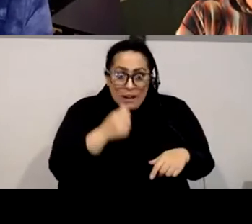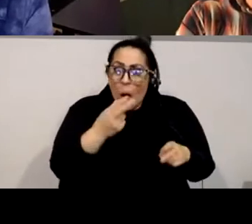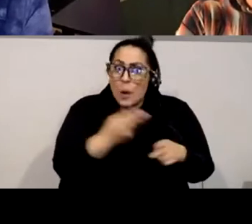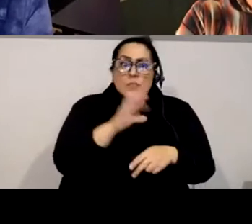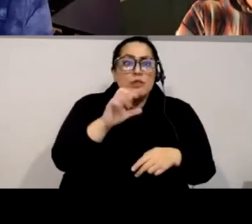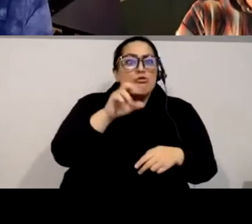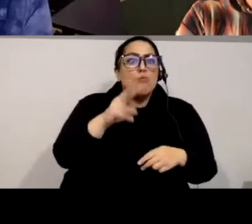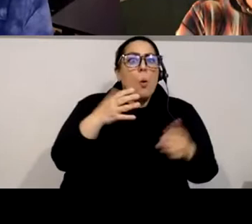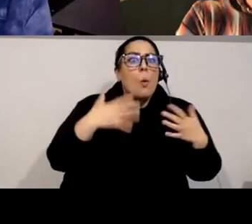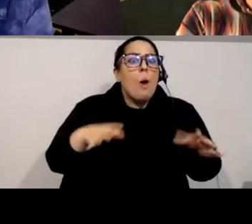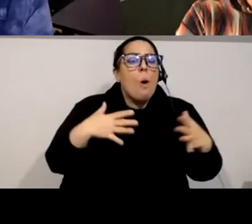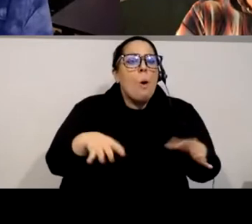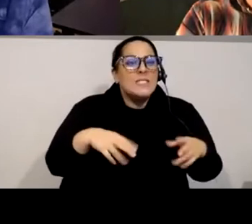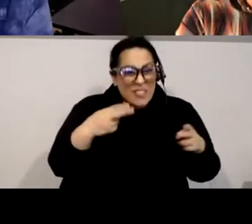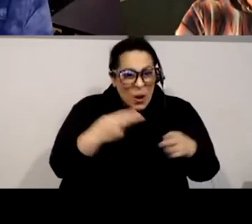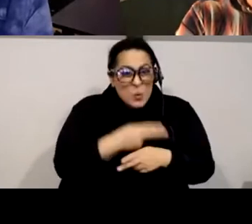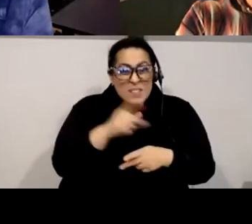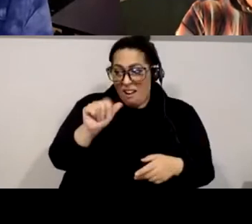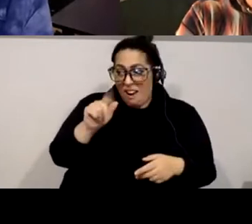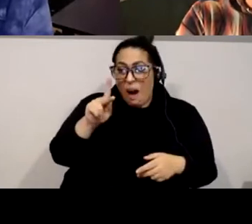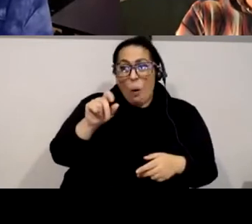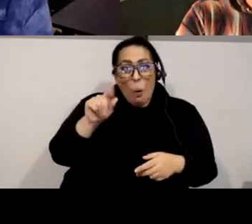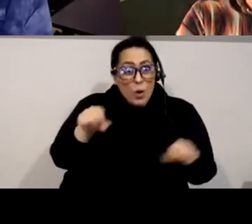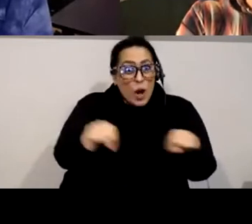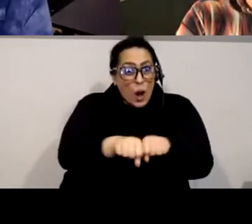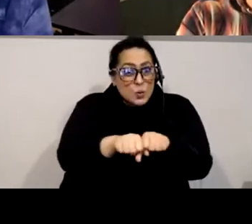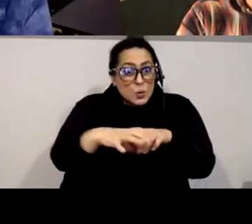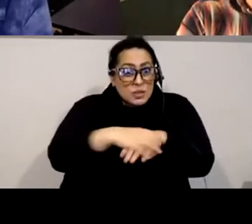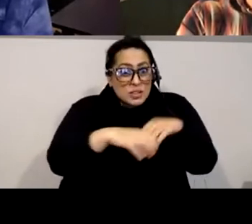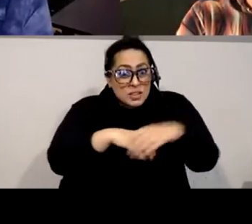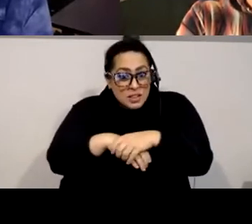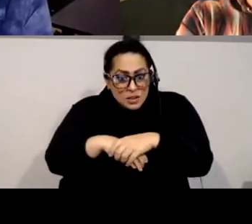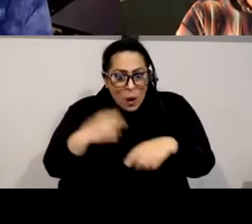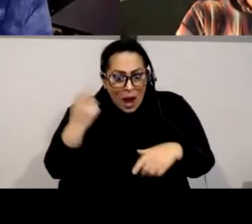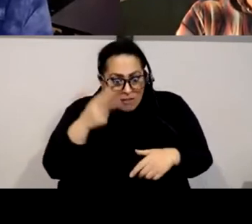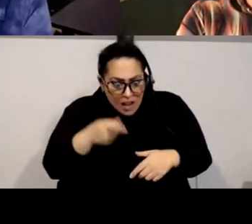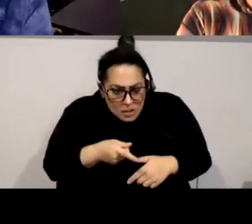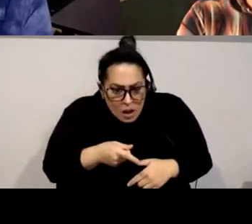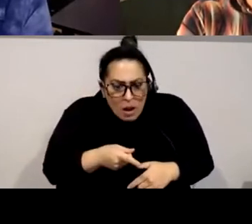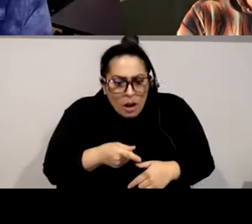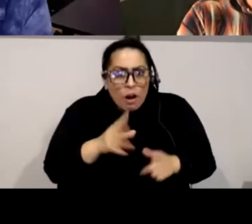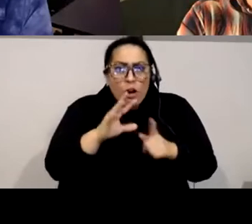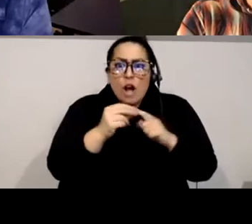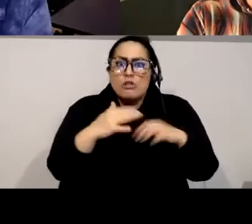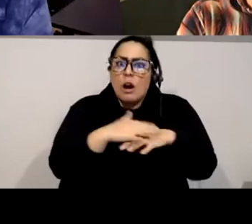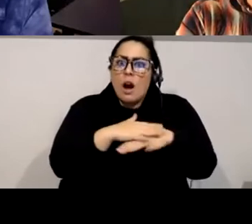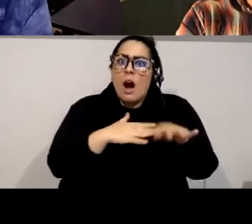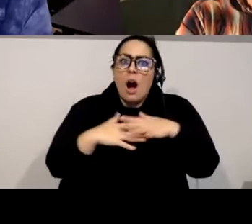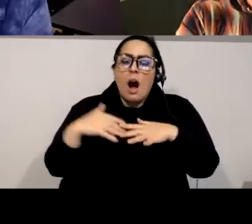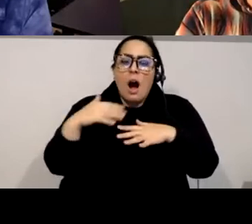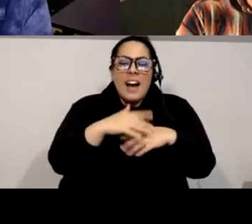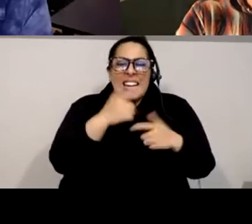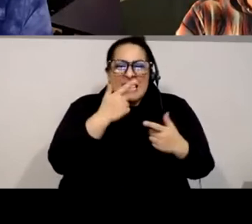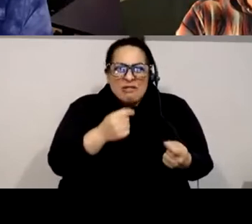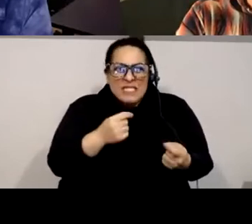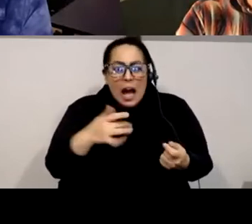like a white person and would do um so to hear that it's it's so true but on the flip i guess